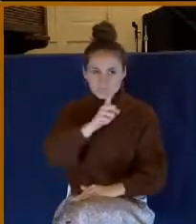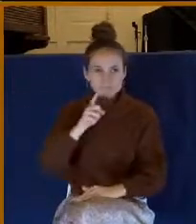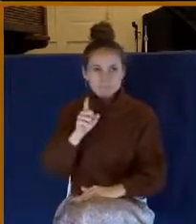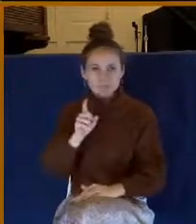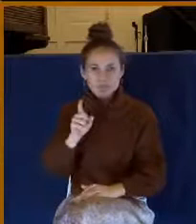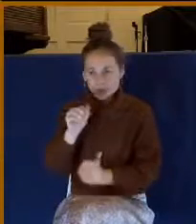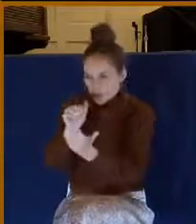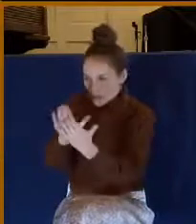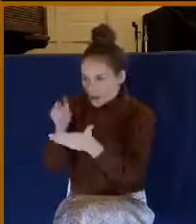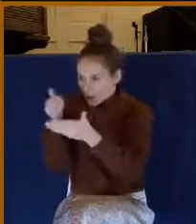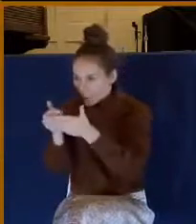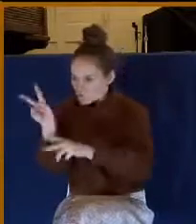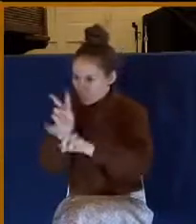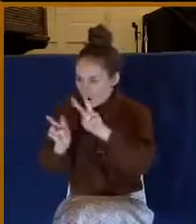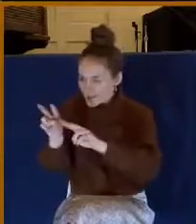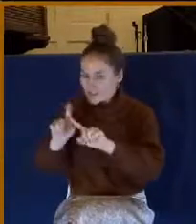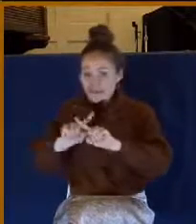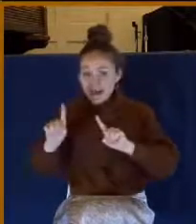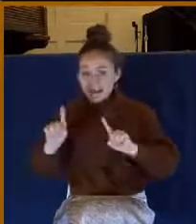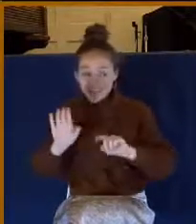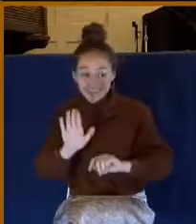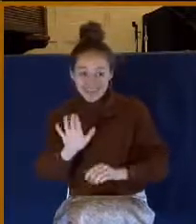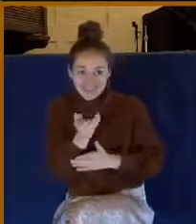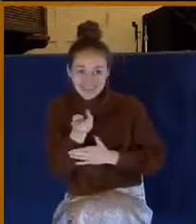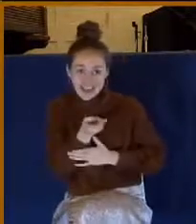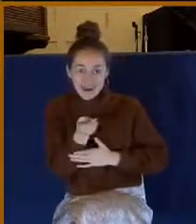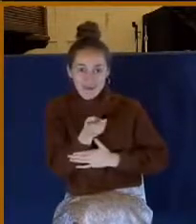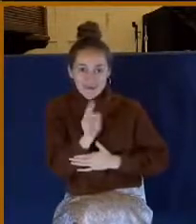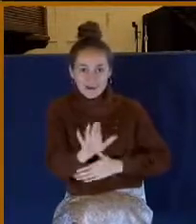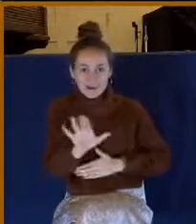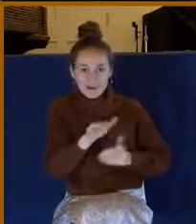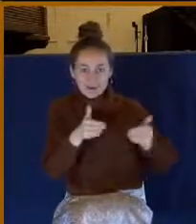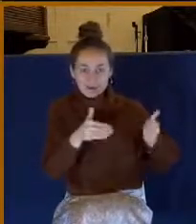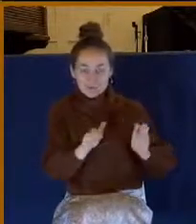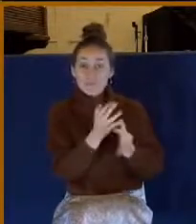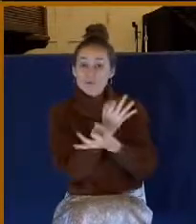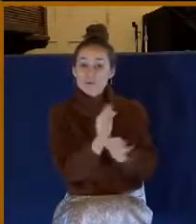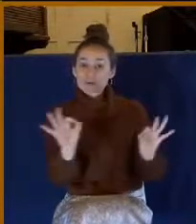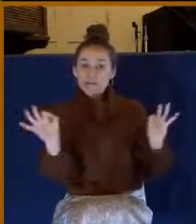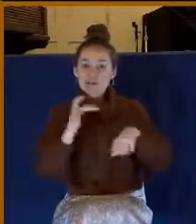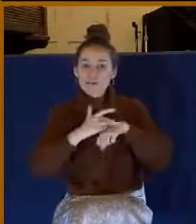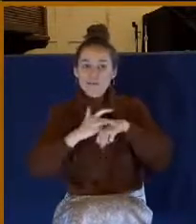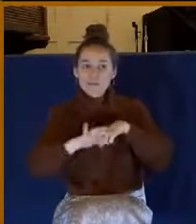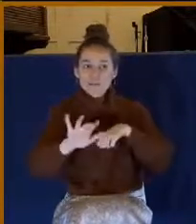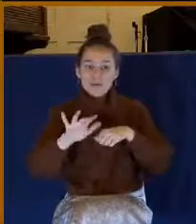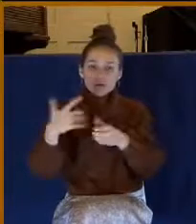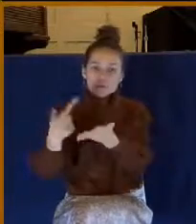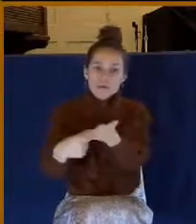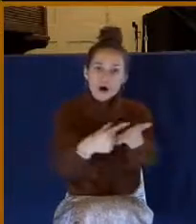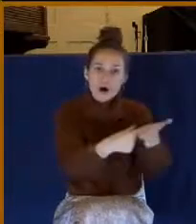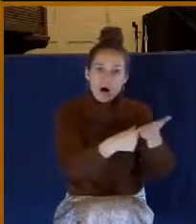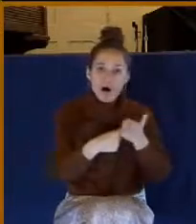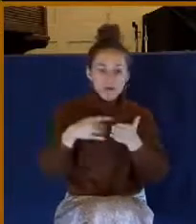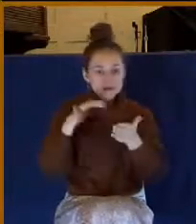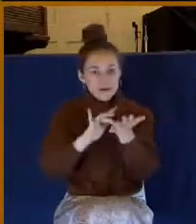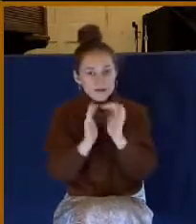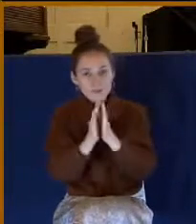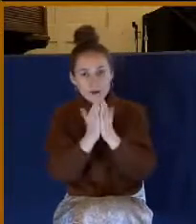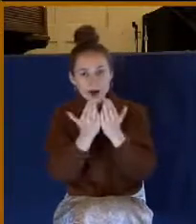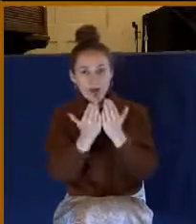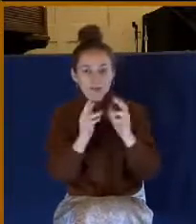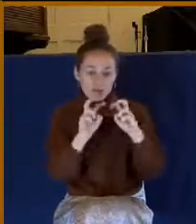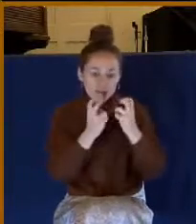however, was left free. They were free to study the Bible. They were free to talk openly. They were free to pray together.